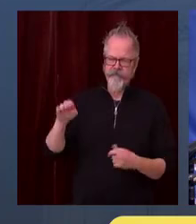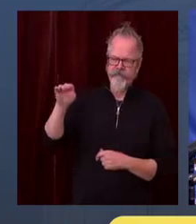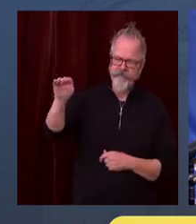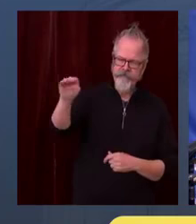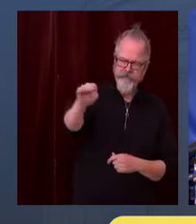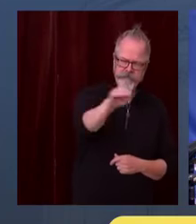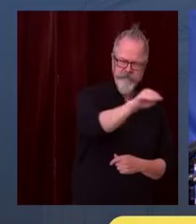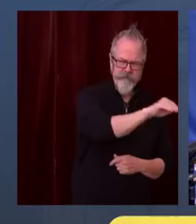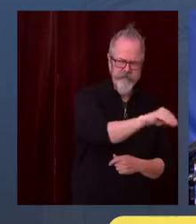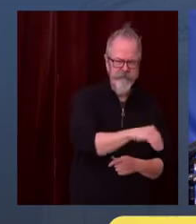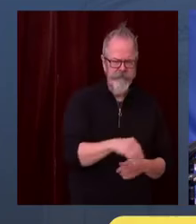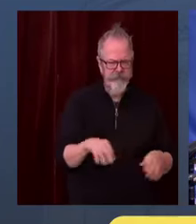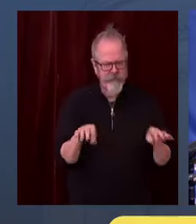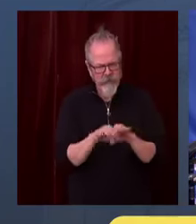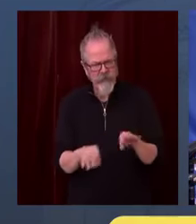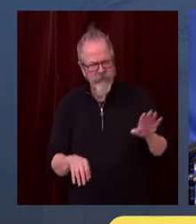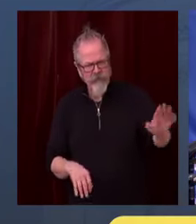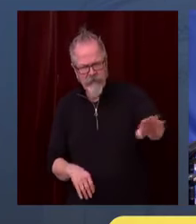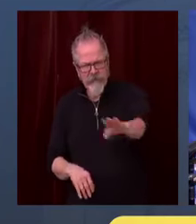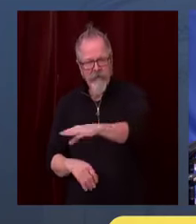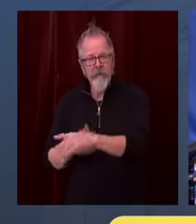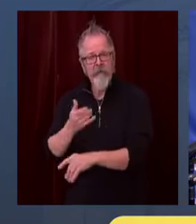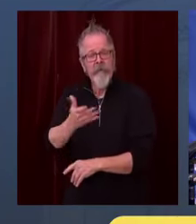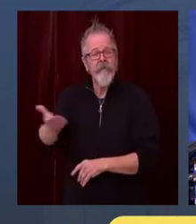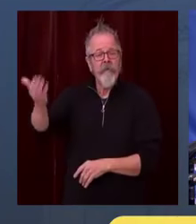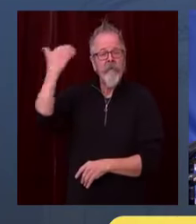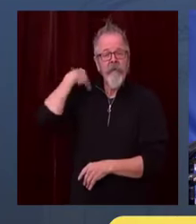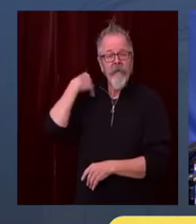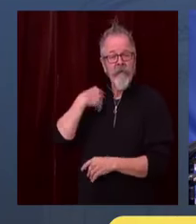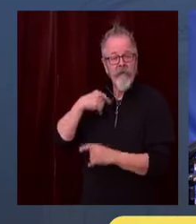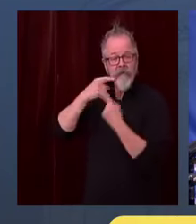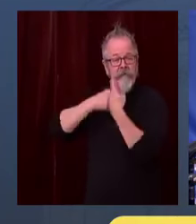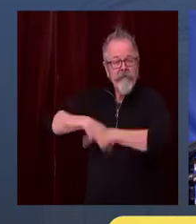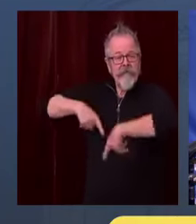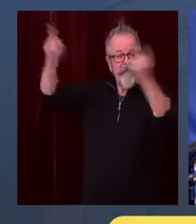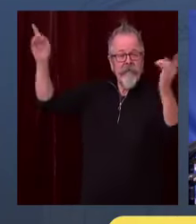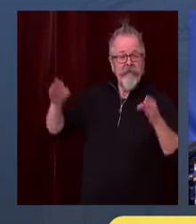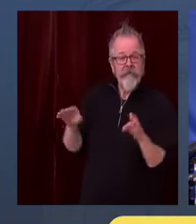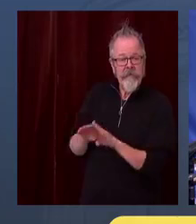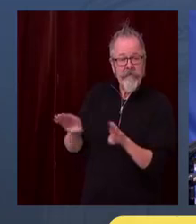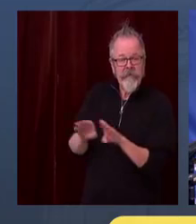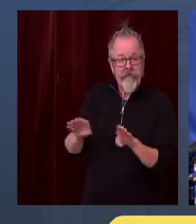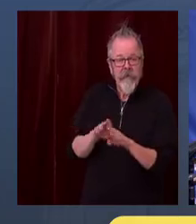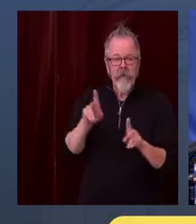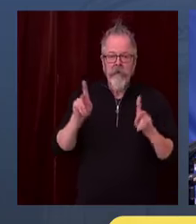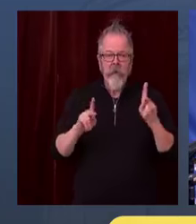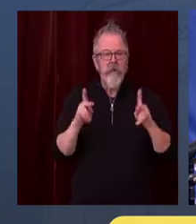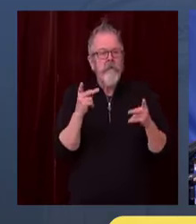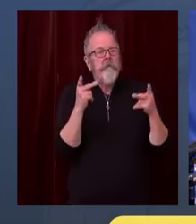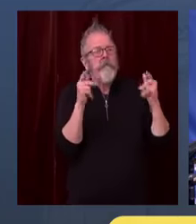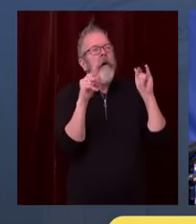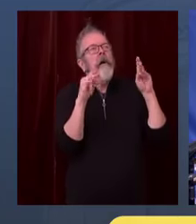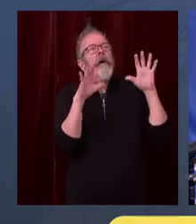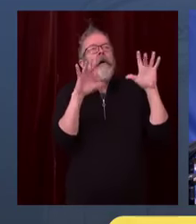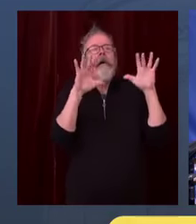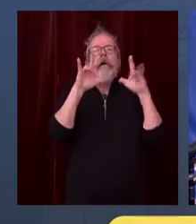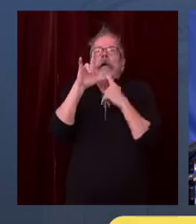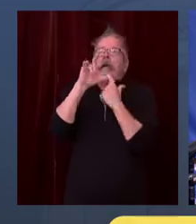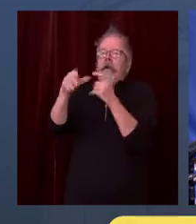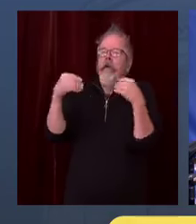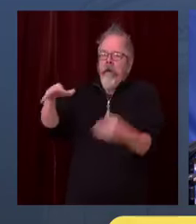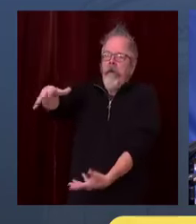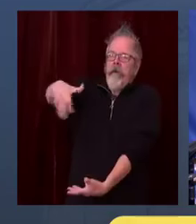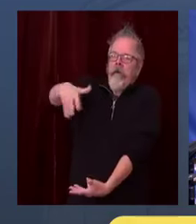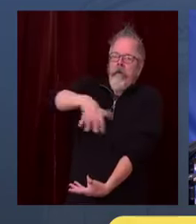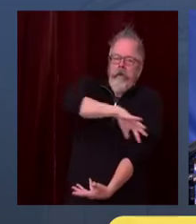chain is strong. Buying up everything you can get your hands on really hurts everybody, and there's just no necessity of it right now. Because